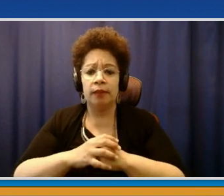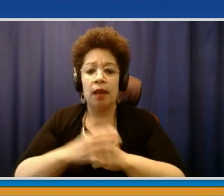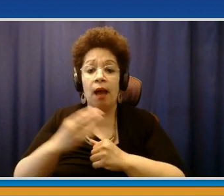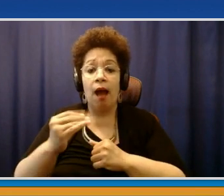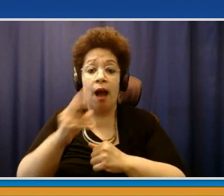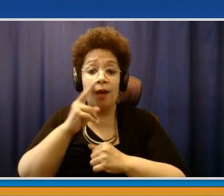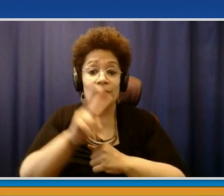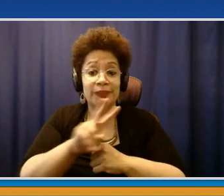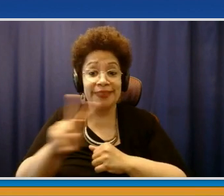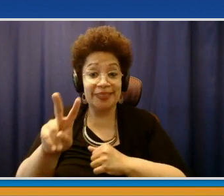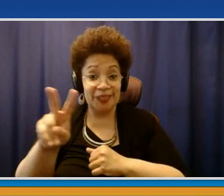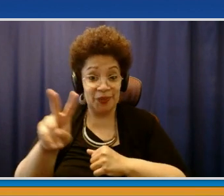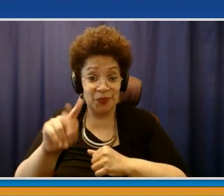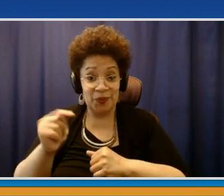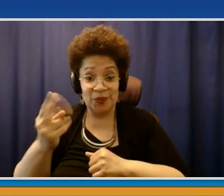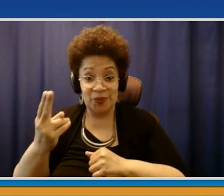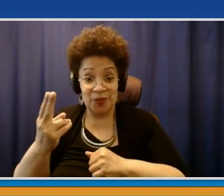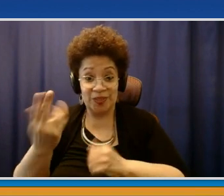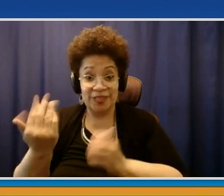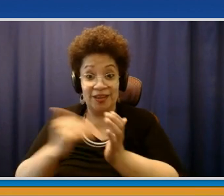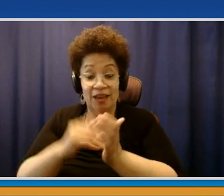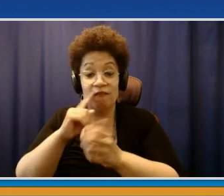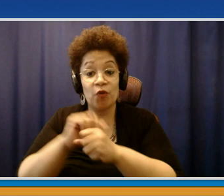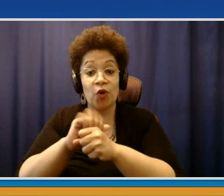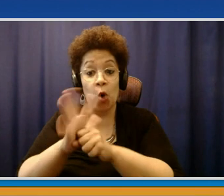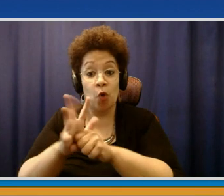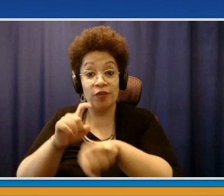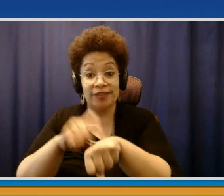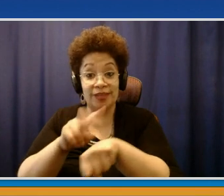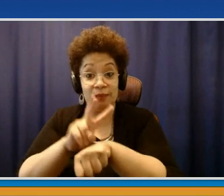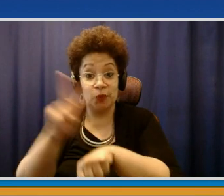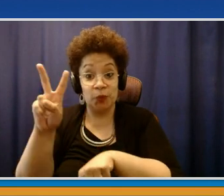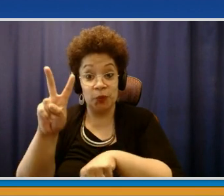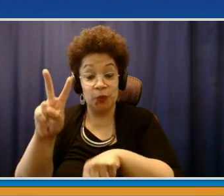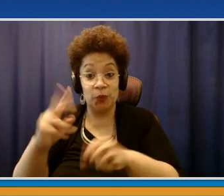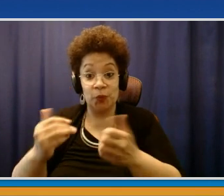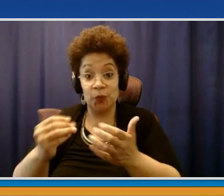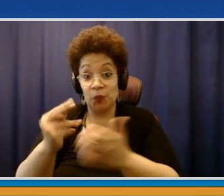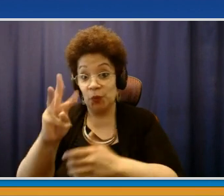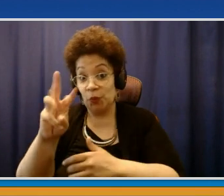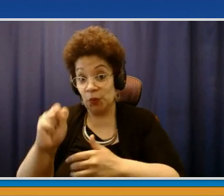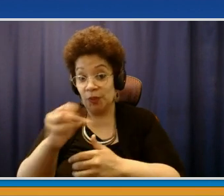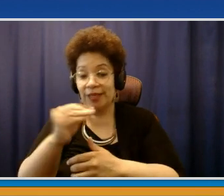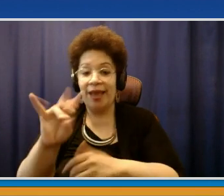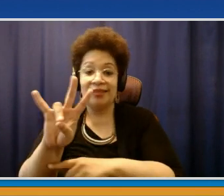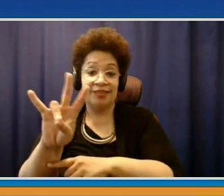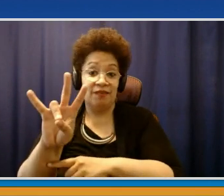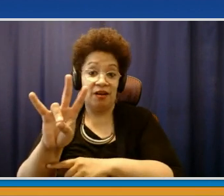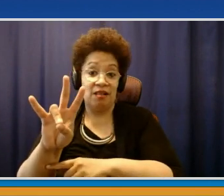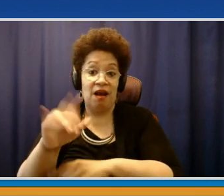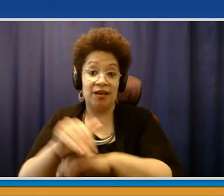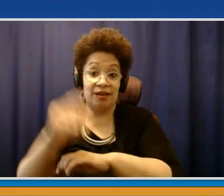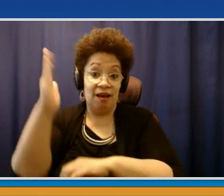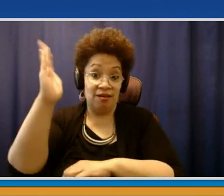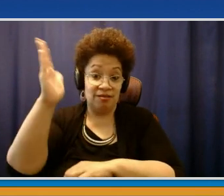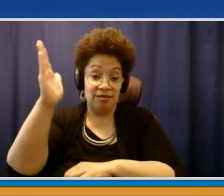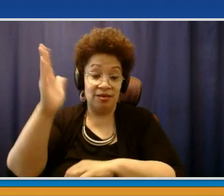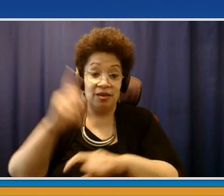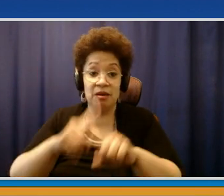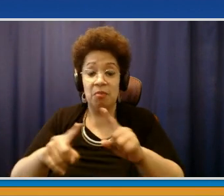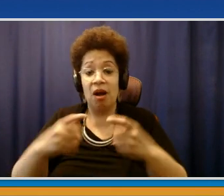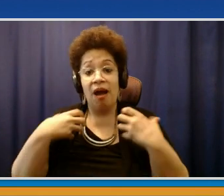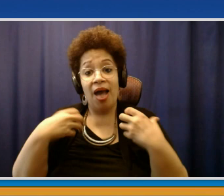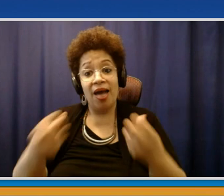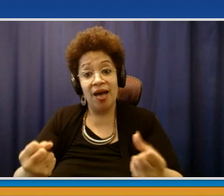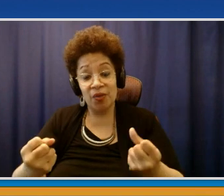delivering the state of the county message. In the meantime, we hope you're all healthy and well and stay safe. And if you're if it's appropriate to